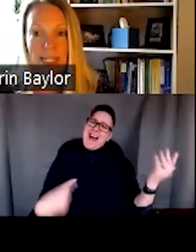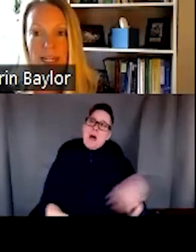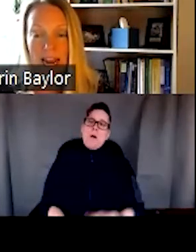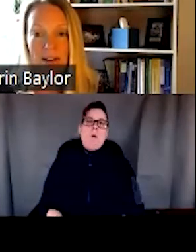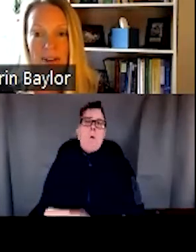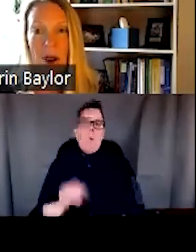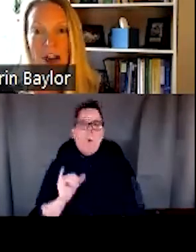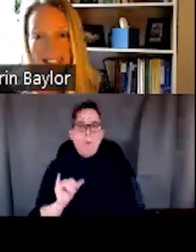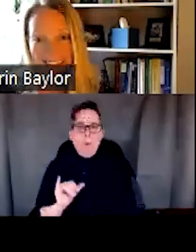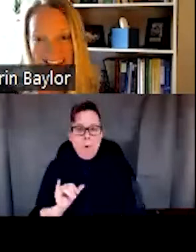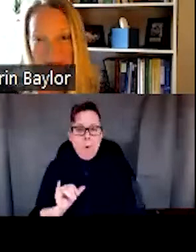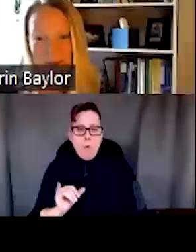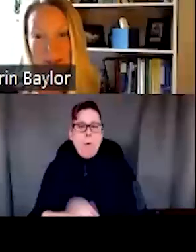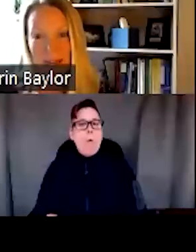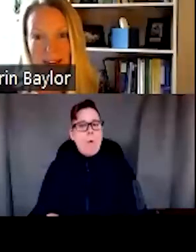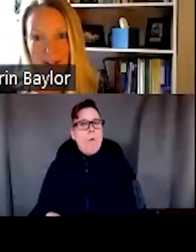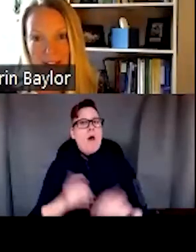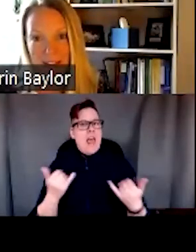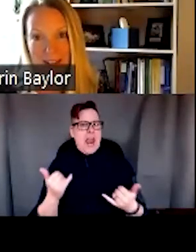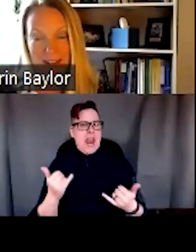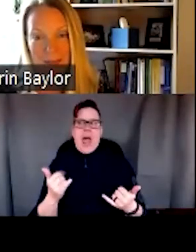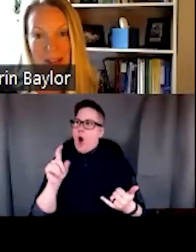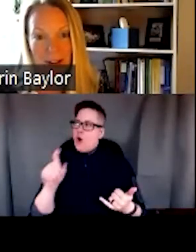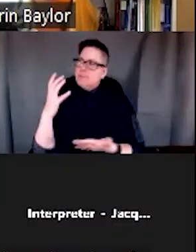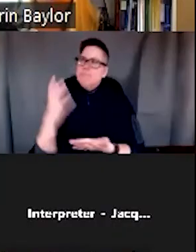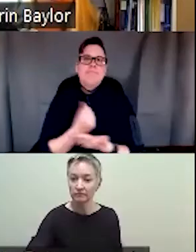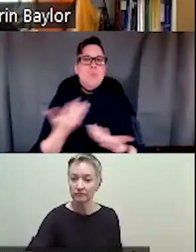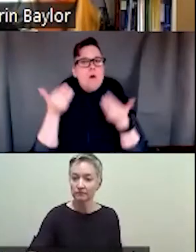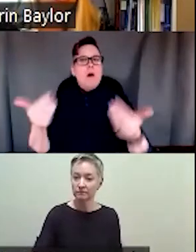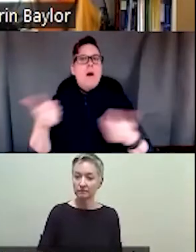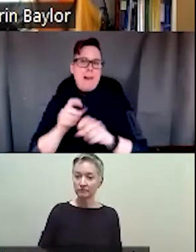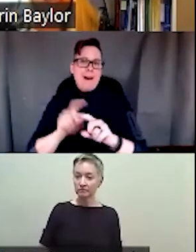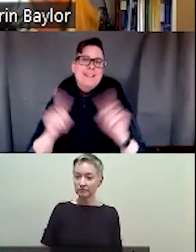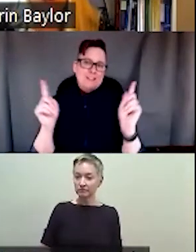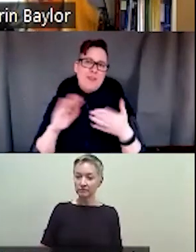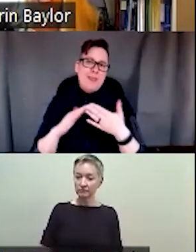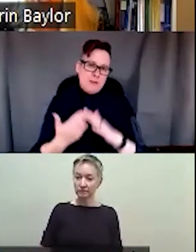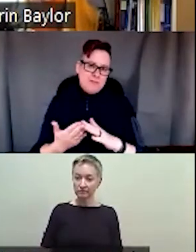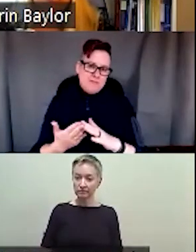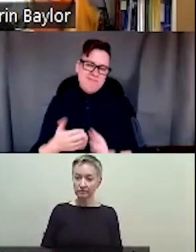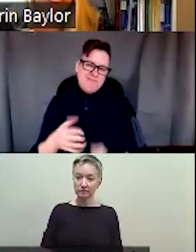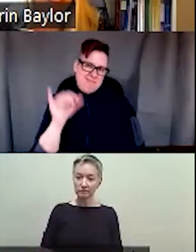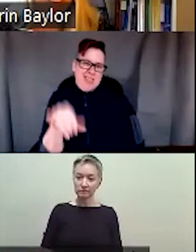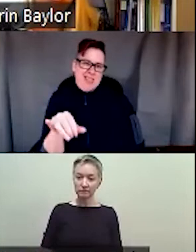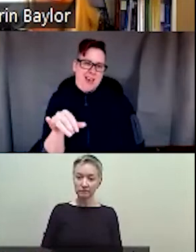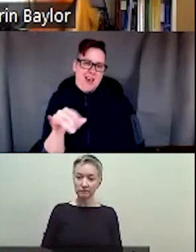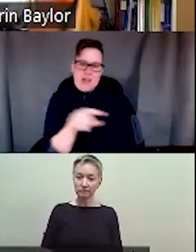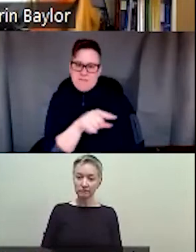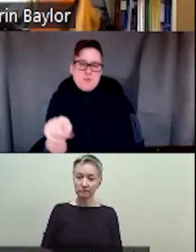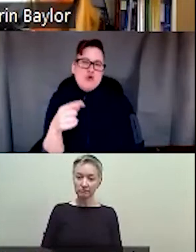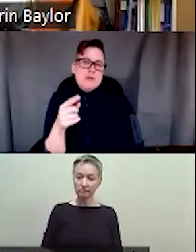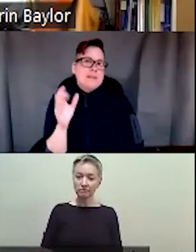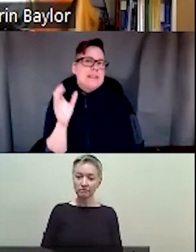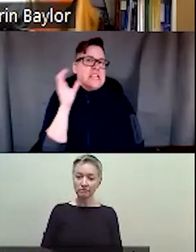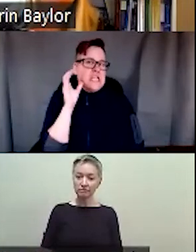you know, they want to kind of harness that to be able to make a difference, um, in their community. So that's definitely just listening in on the